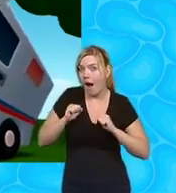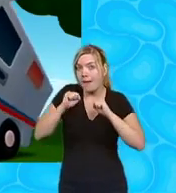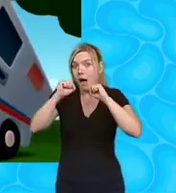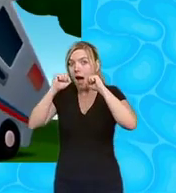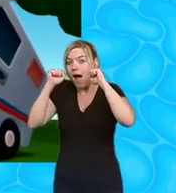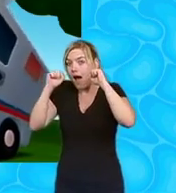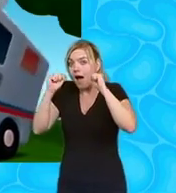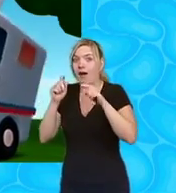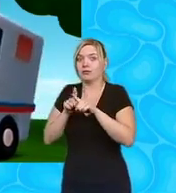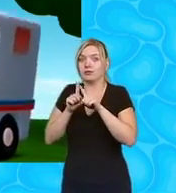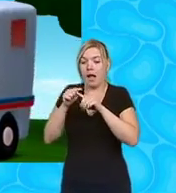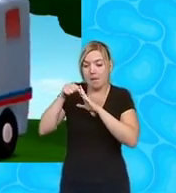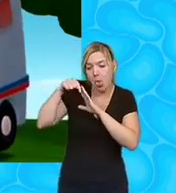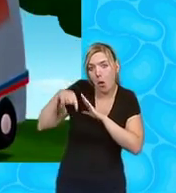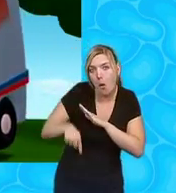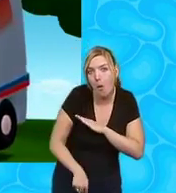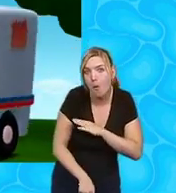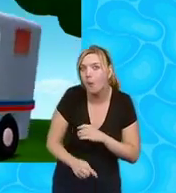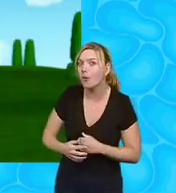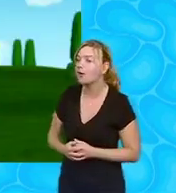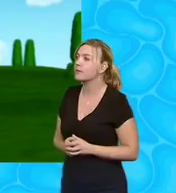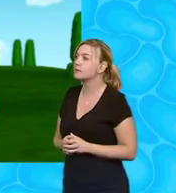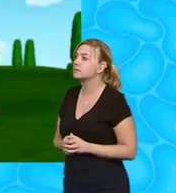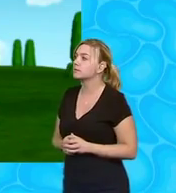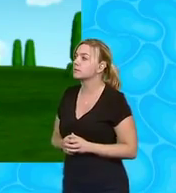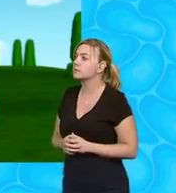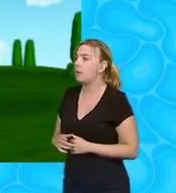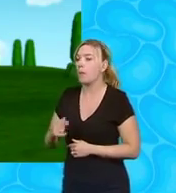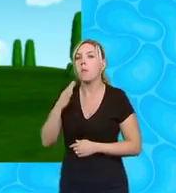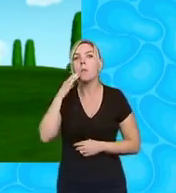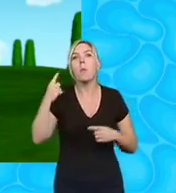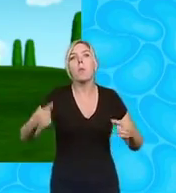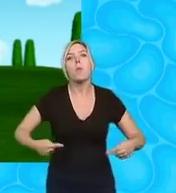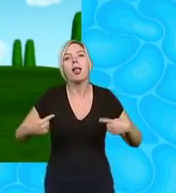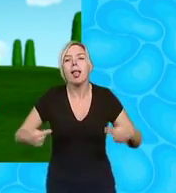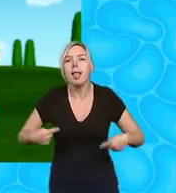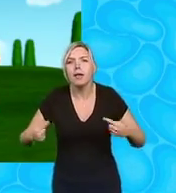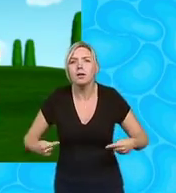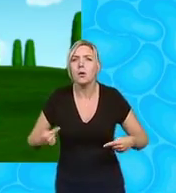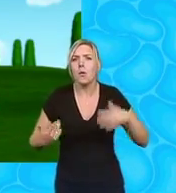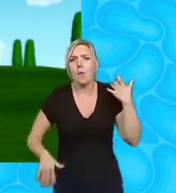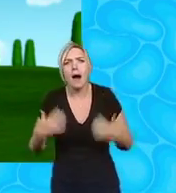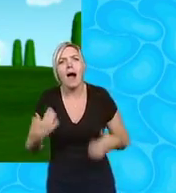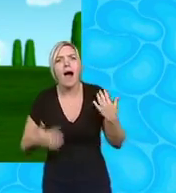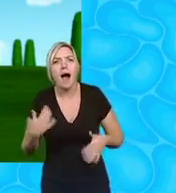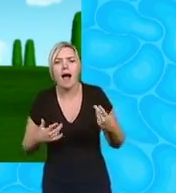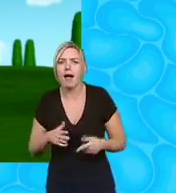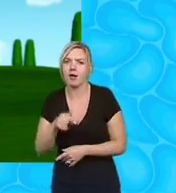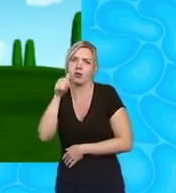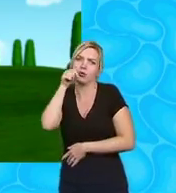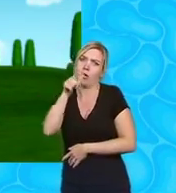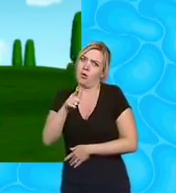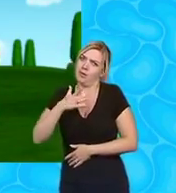high stretch down low when your wheels start to ache you know it's time